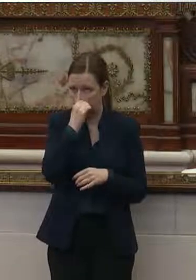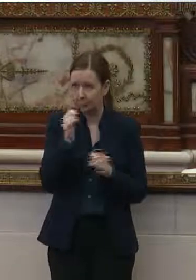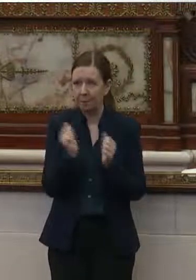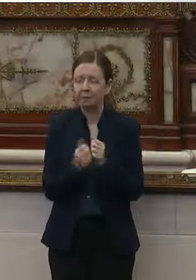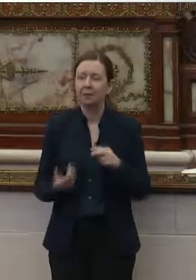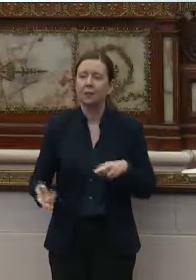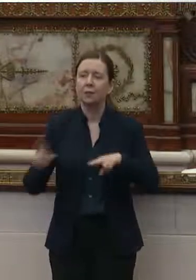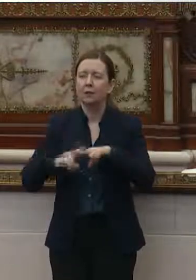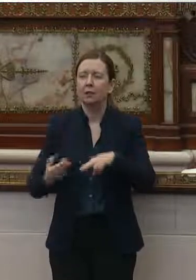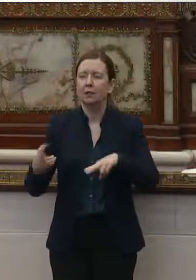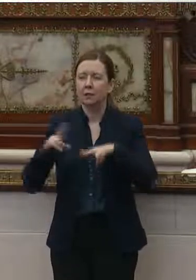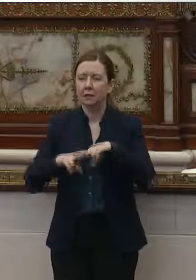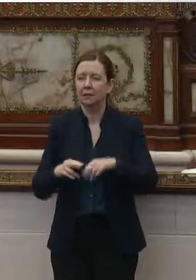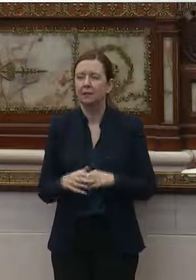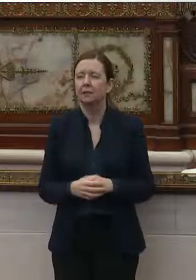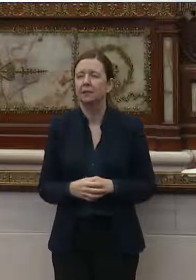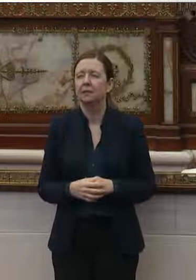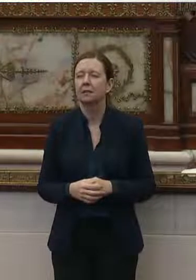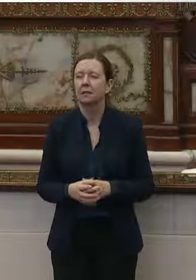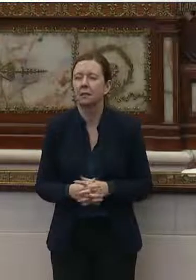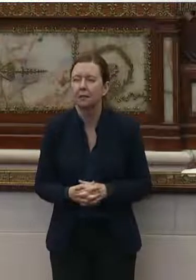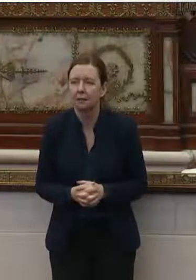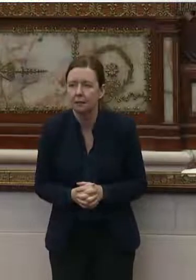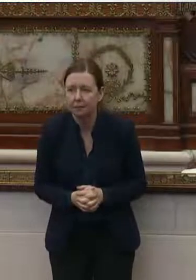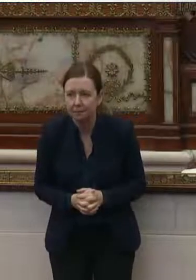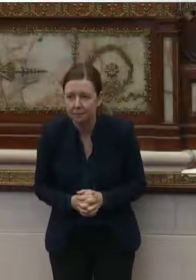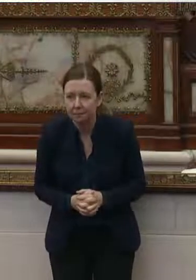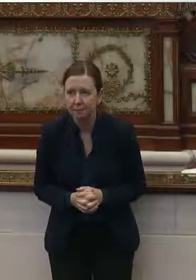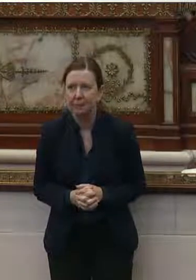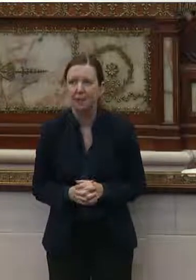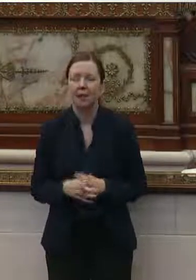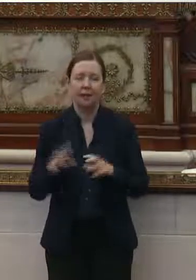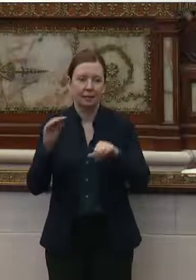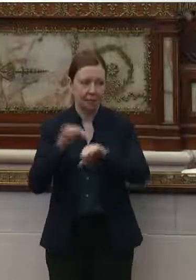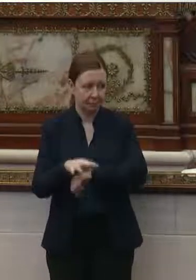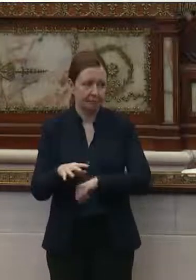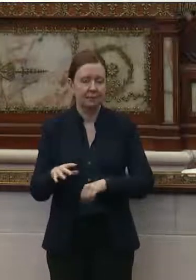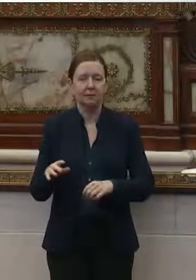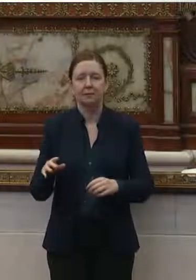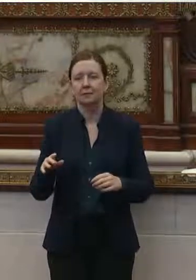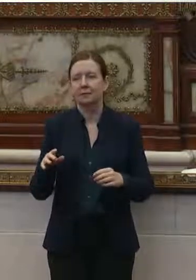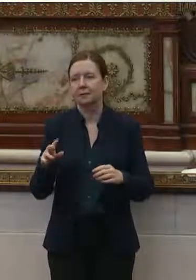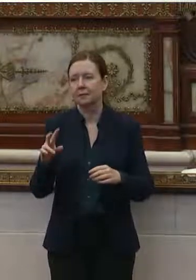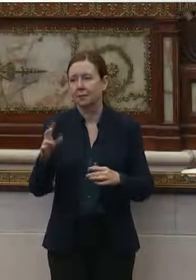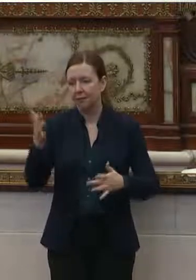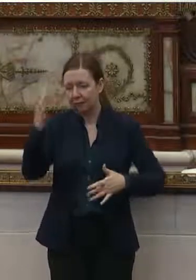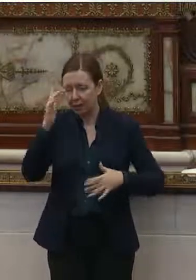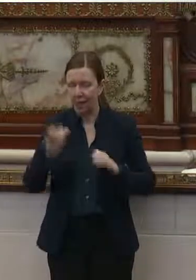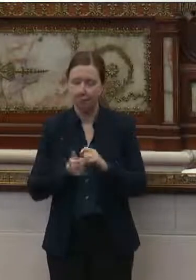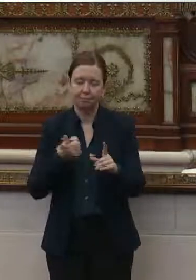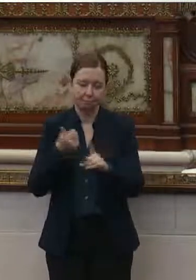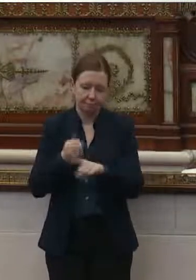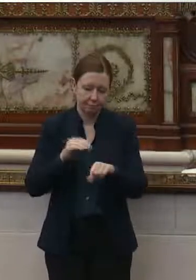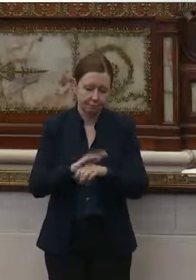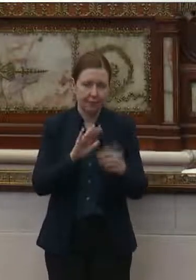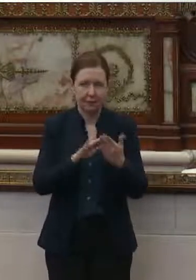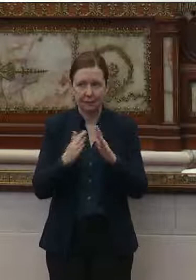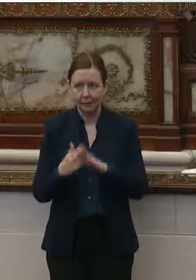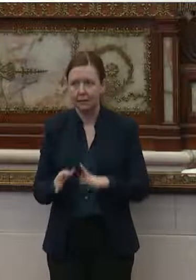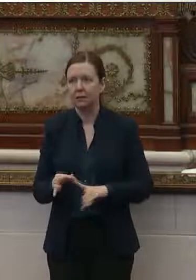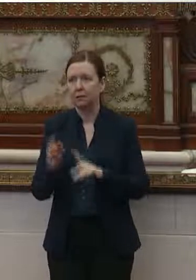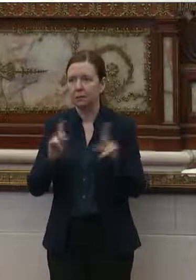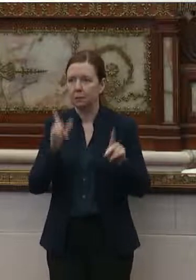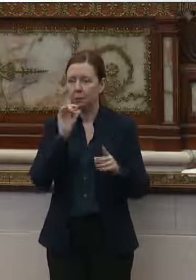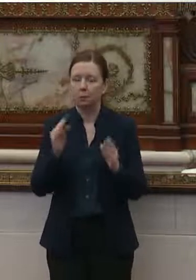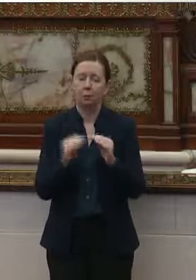increase in infections of the virus and how it's impacting our city, especially those who are more